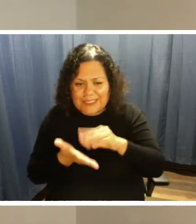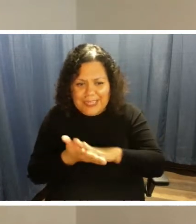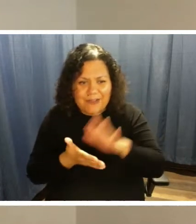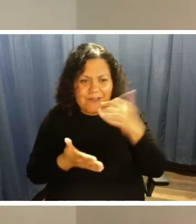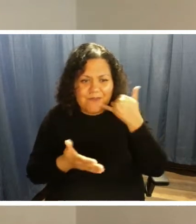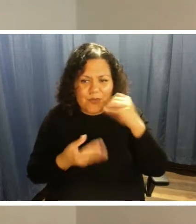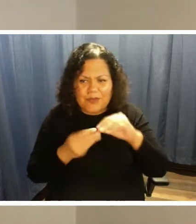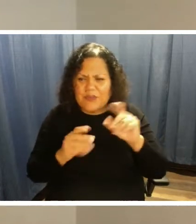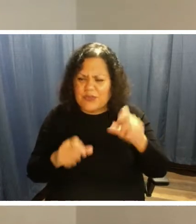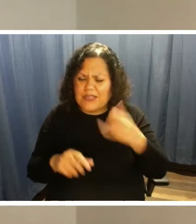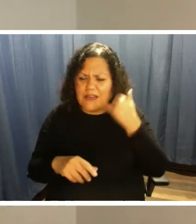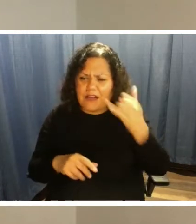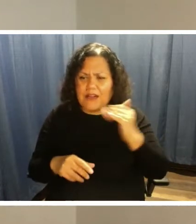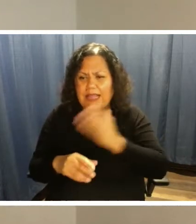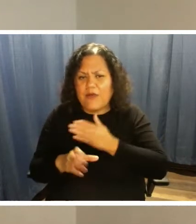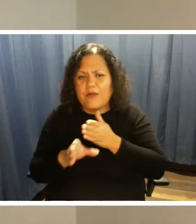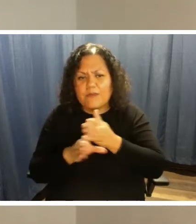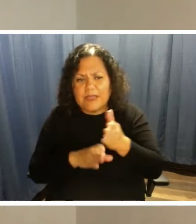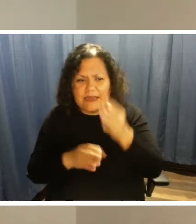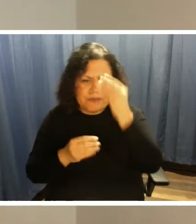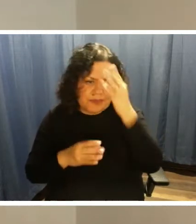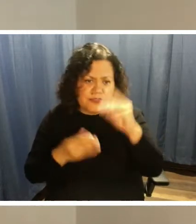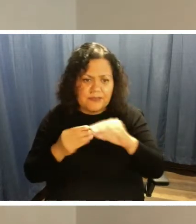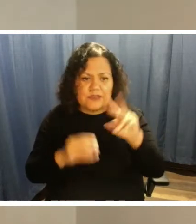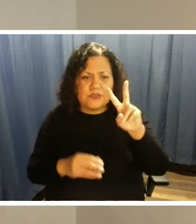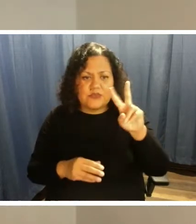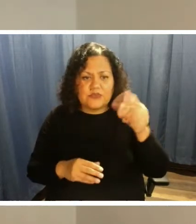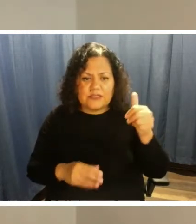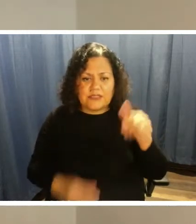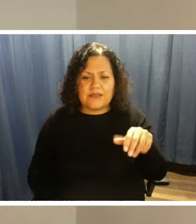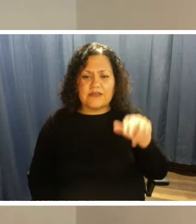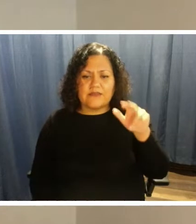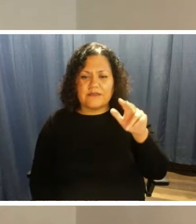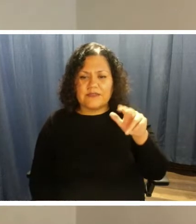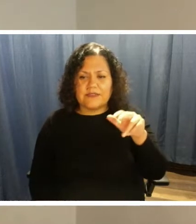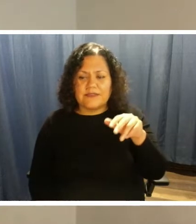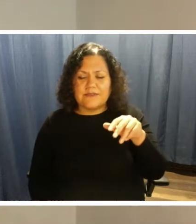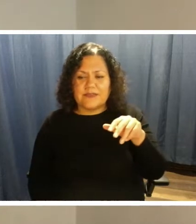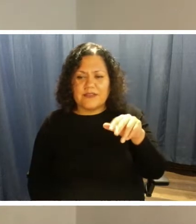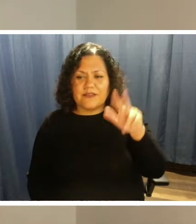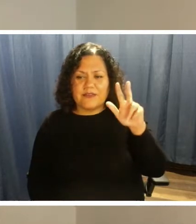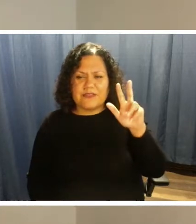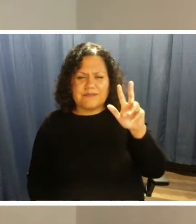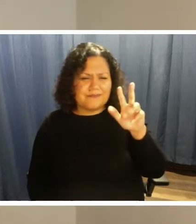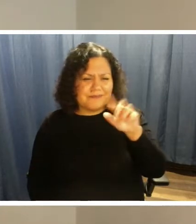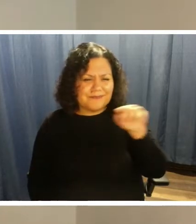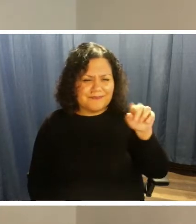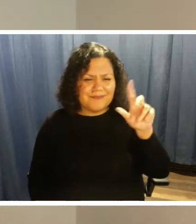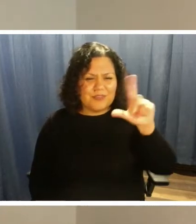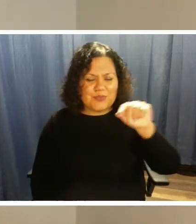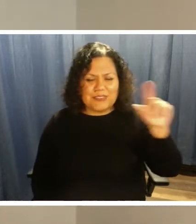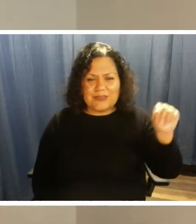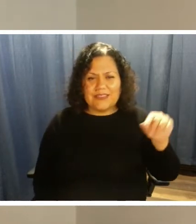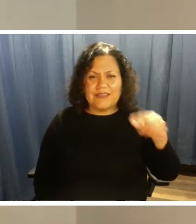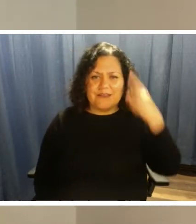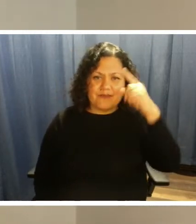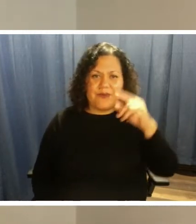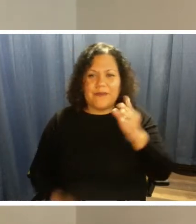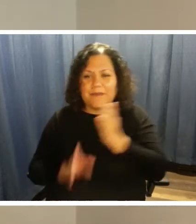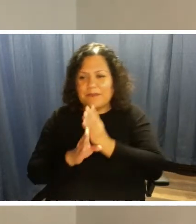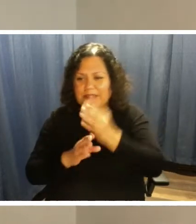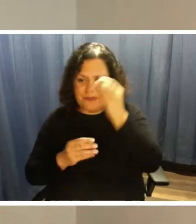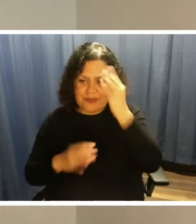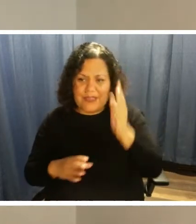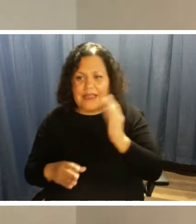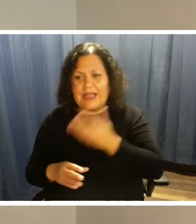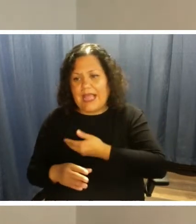information number at 210-362-2020. While a lot of people call in for bus information, our agents